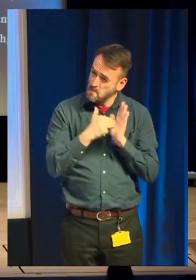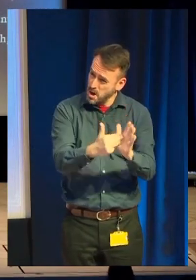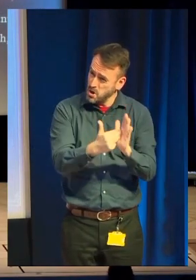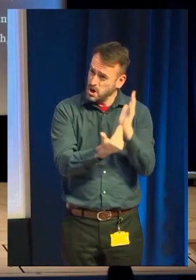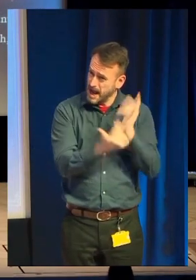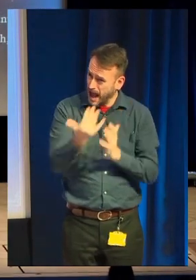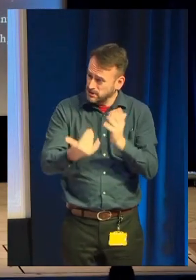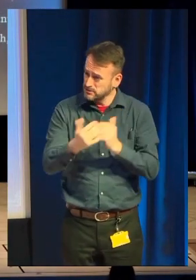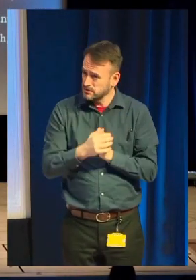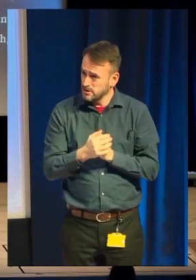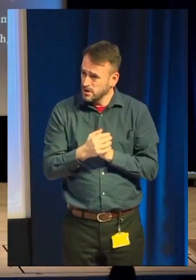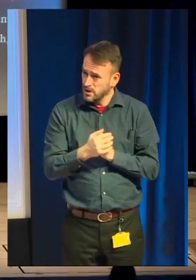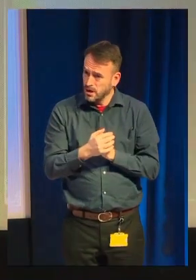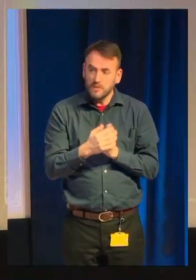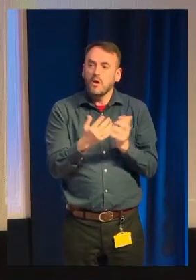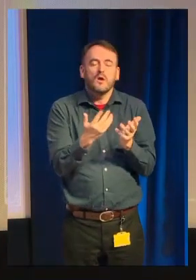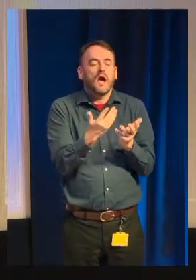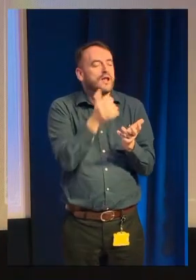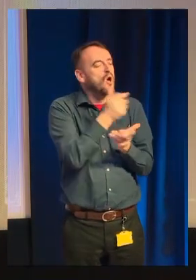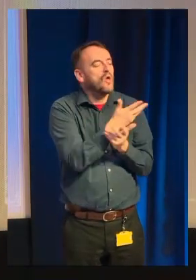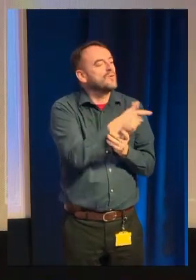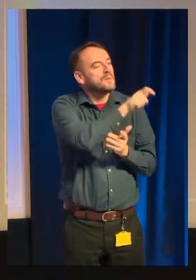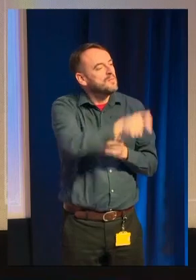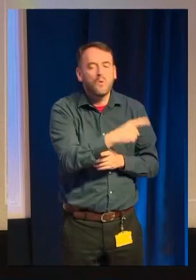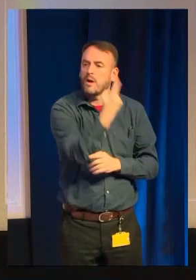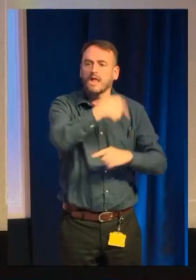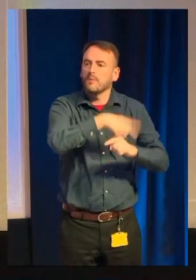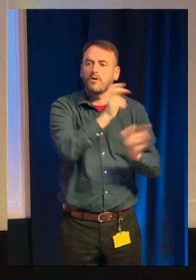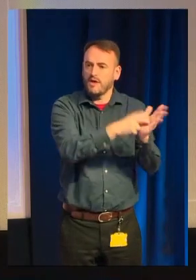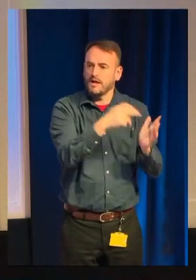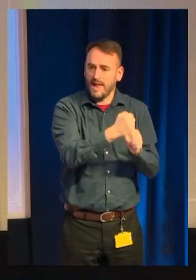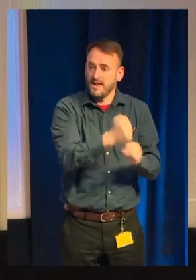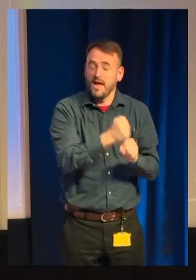registered once and never played. But it's still loads. My job is done.